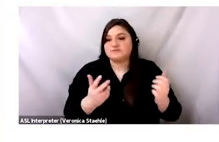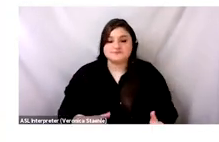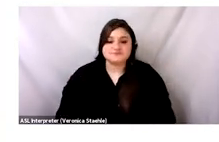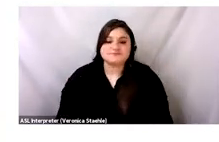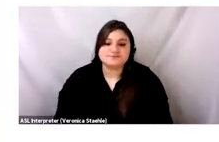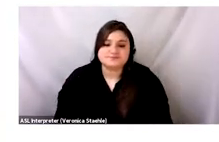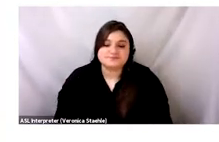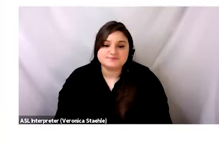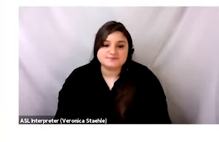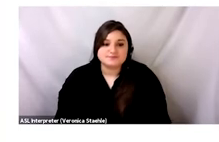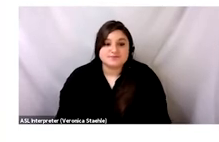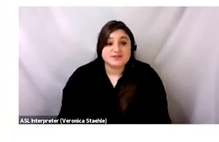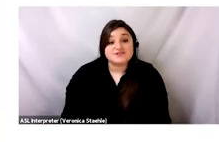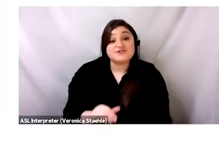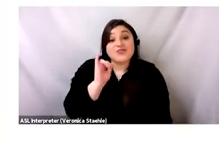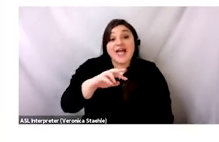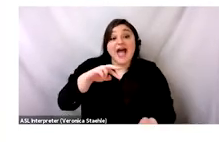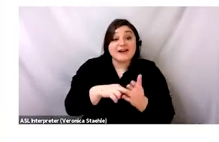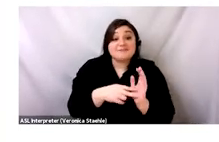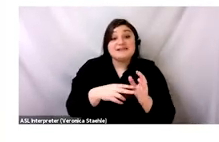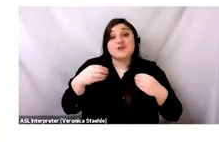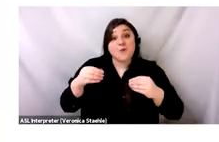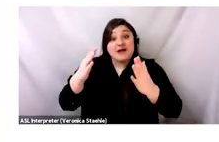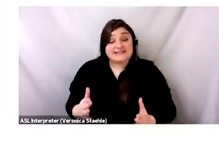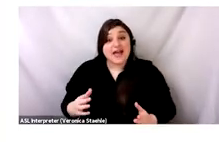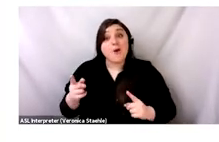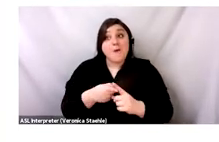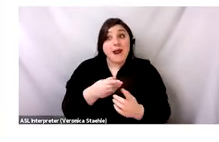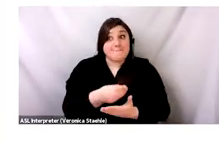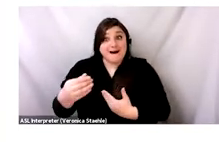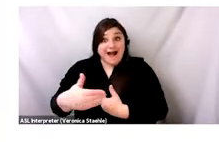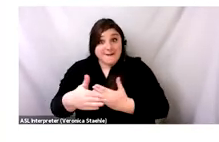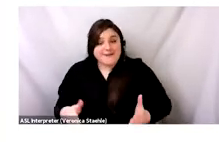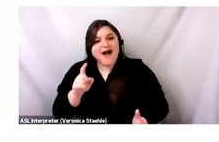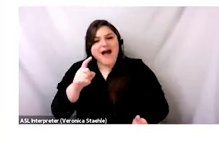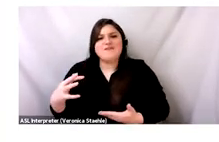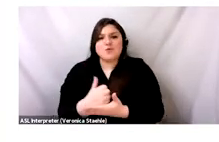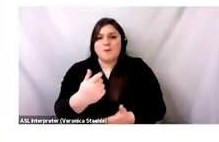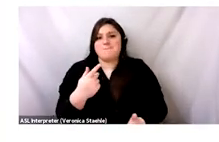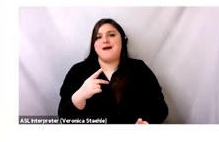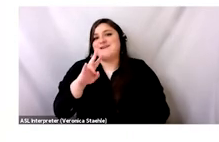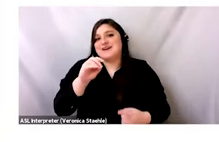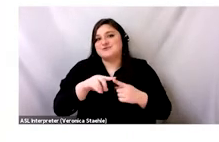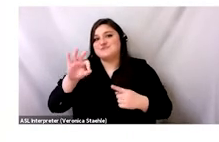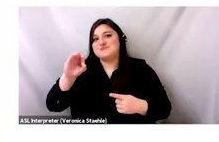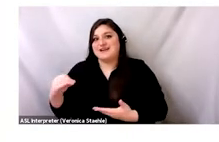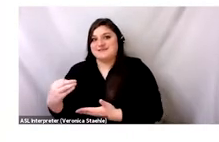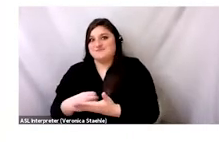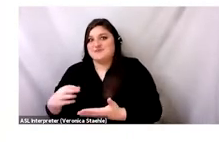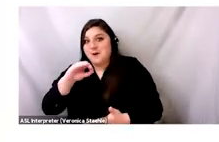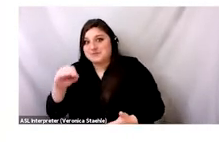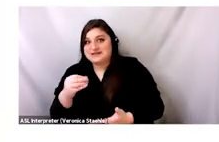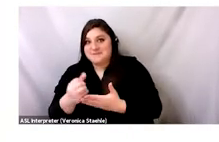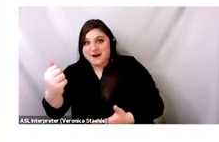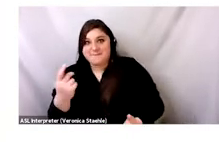flashed. So retailers need to recoup between 70% to 90% of the cost of their bale from first selection